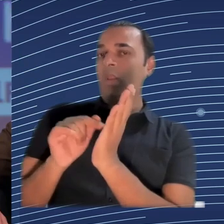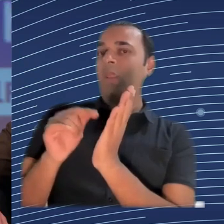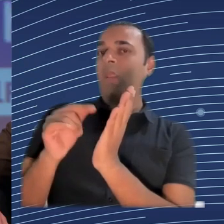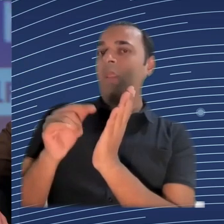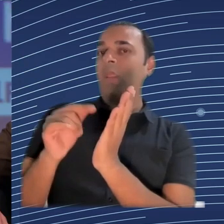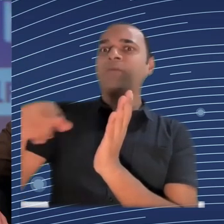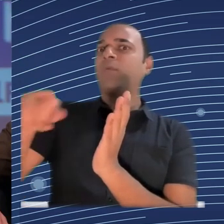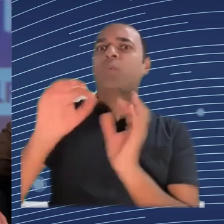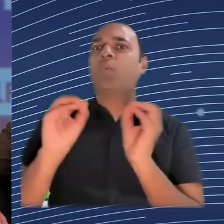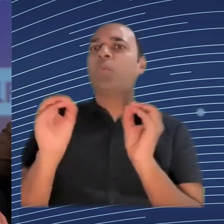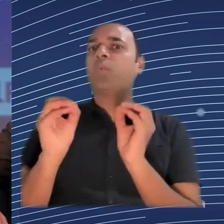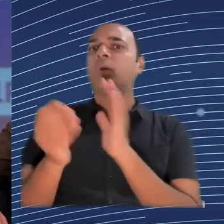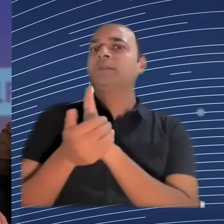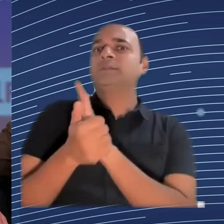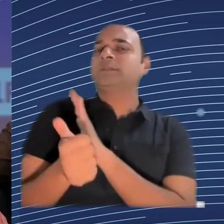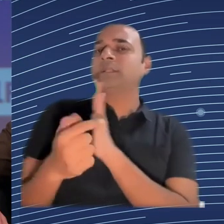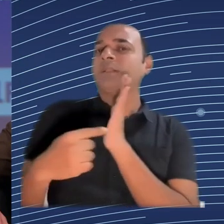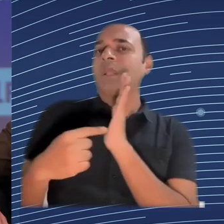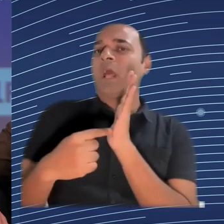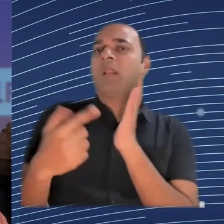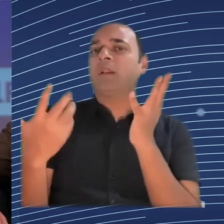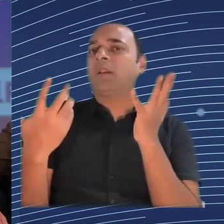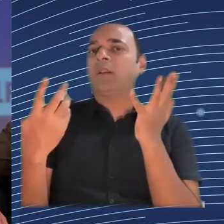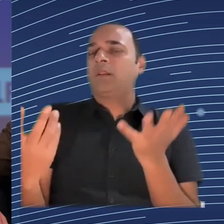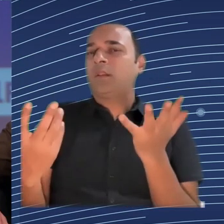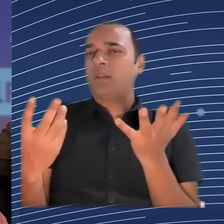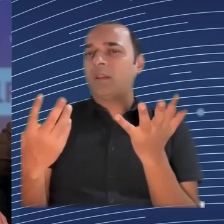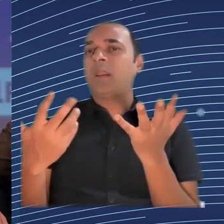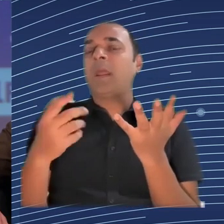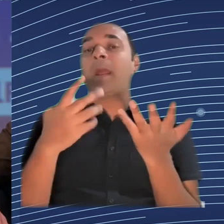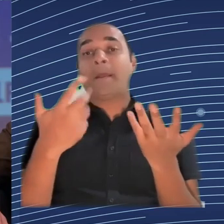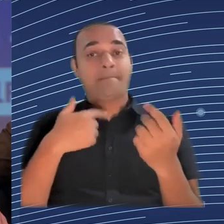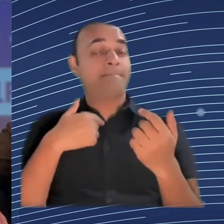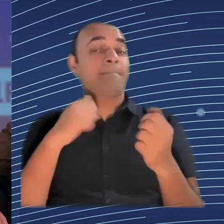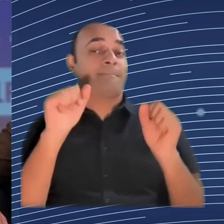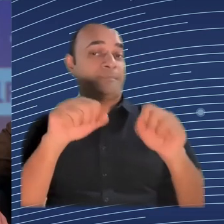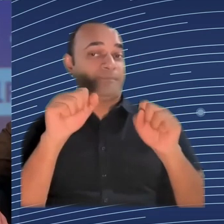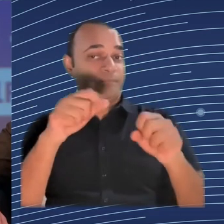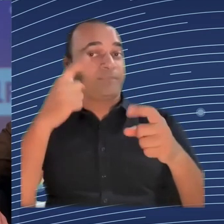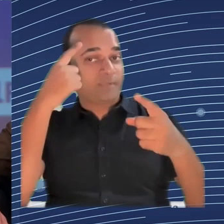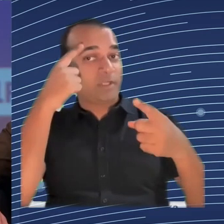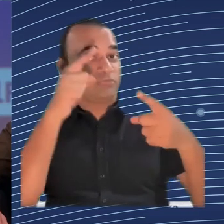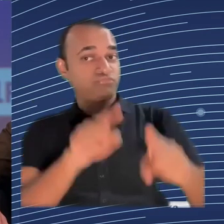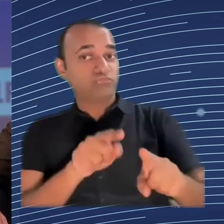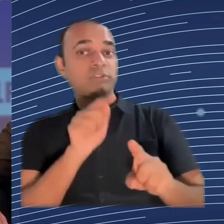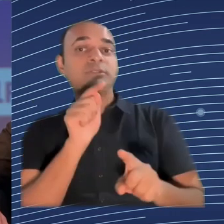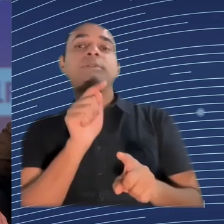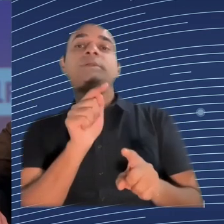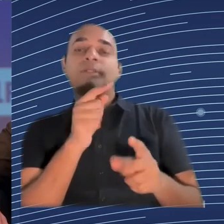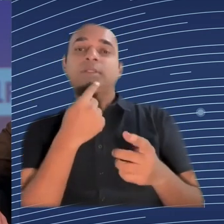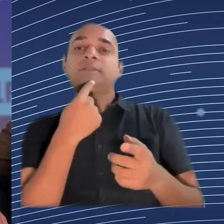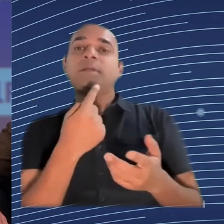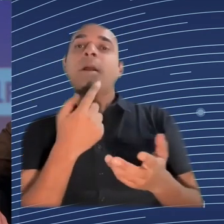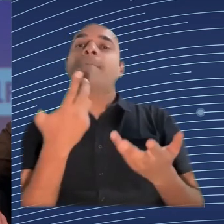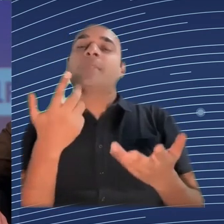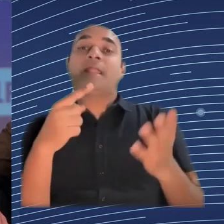opposite question. How can you design an AI system when you don't have that social knowledge to begin with? Why is that